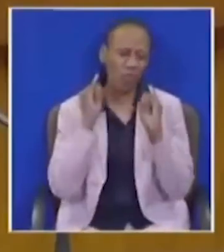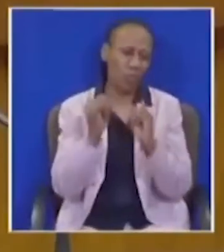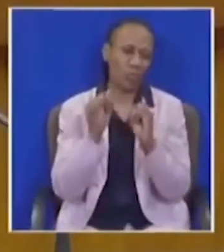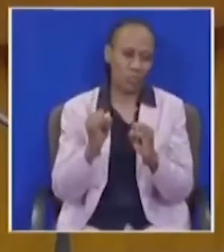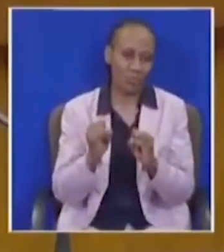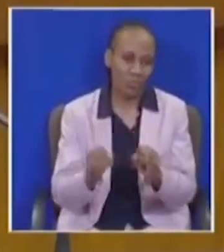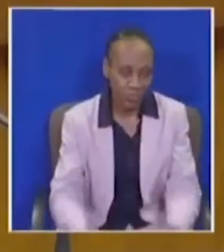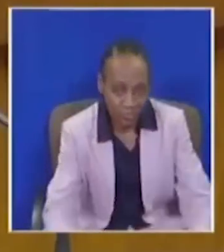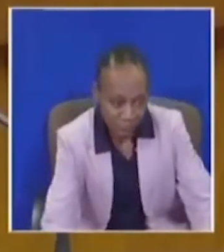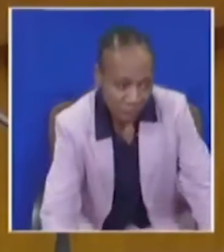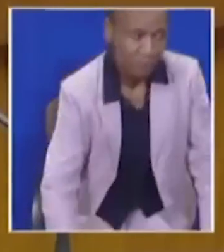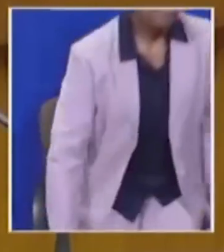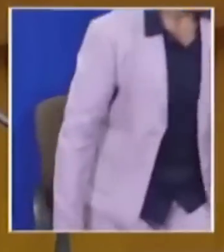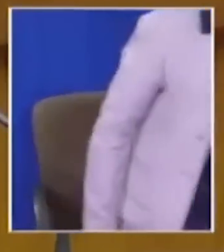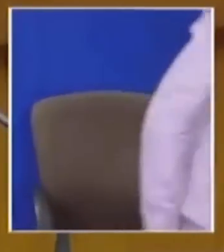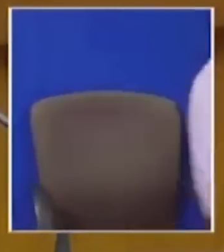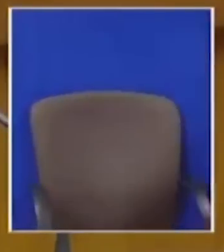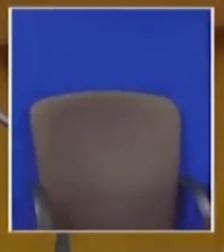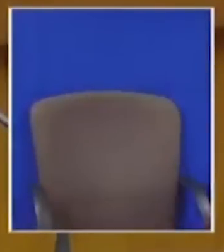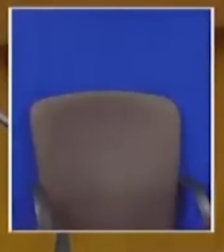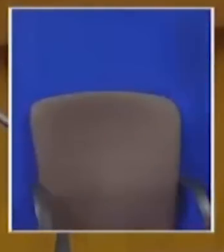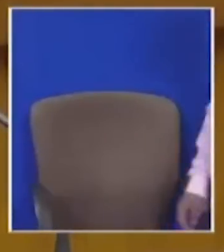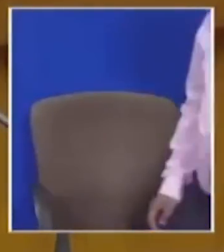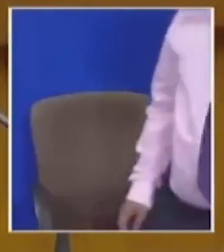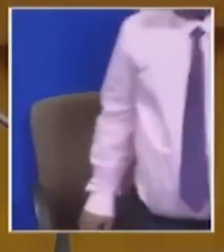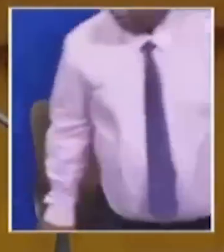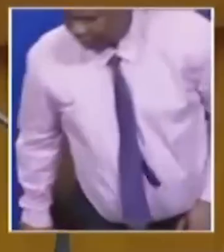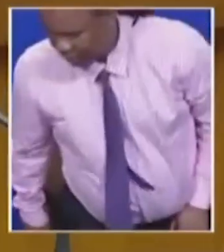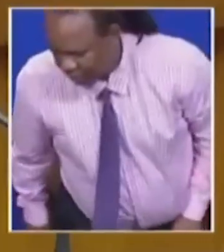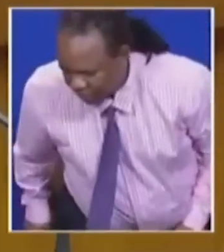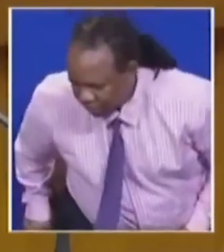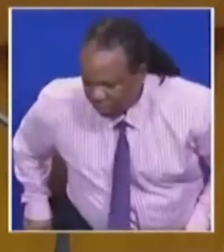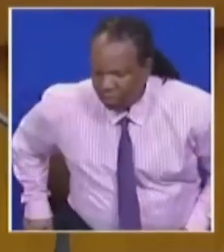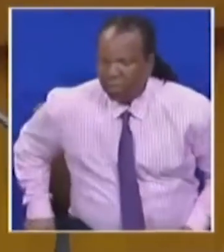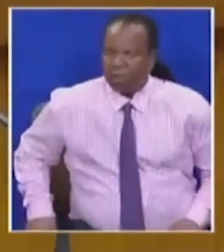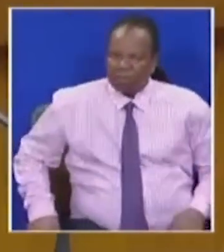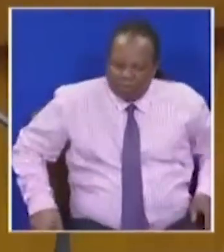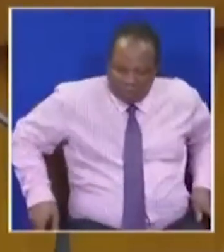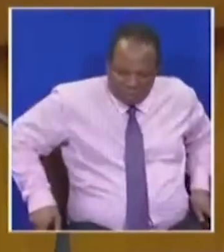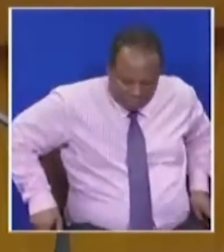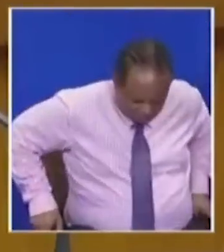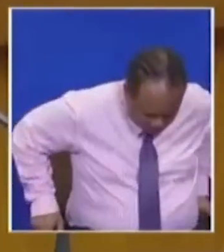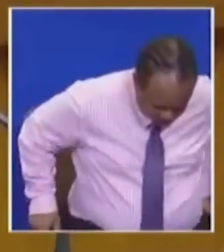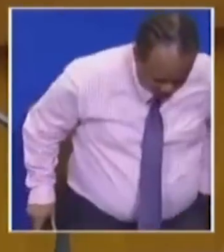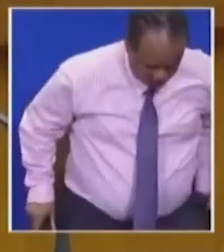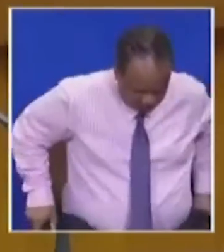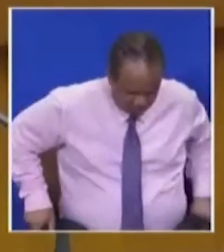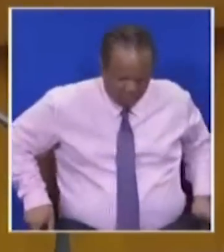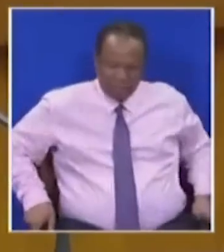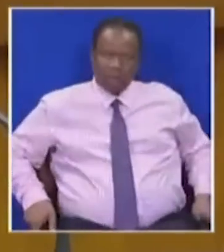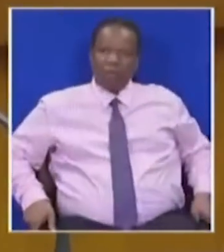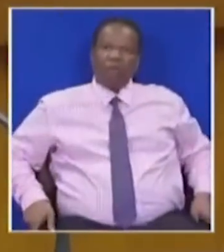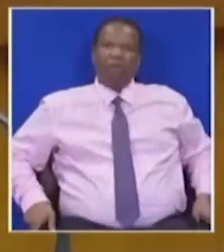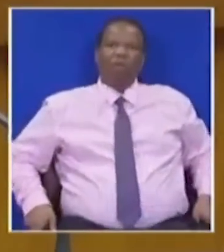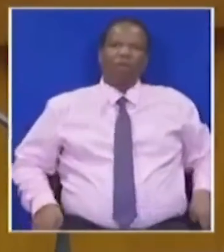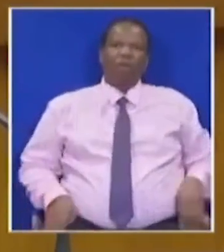can you imagine what is going to happen in 2019, if you are continuing the way you are, and going to continue